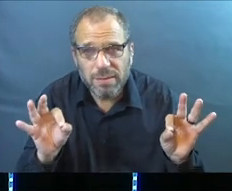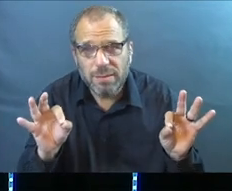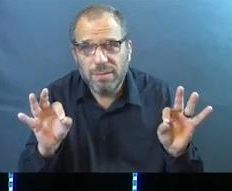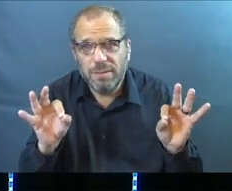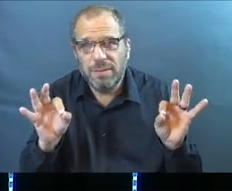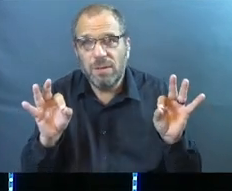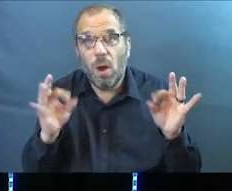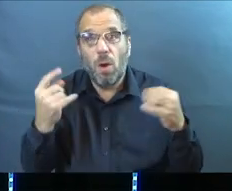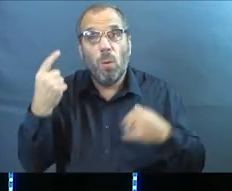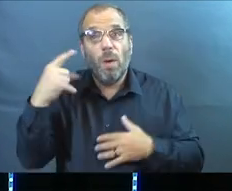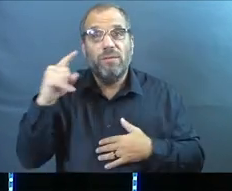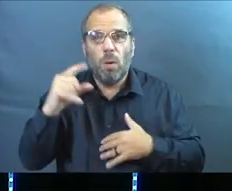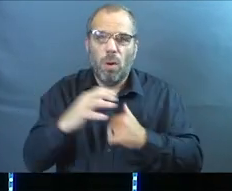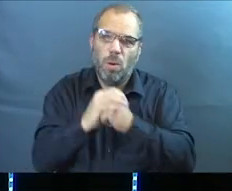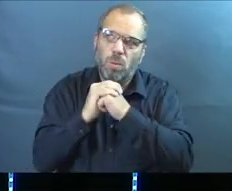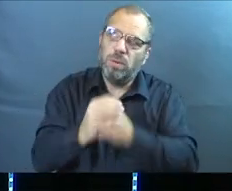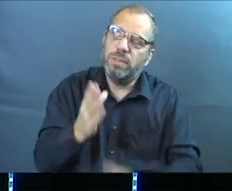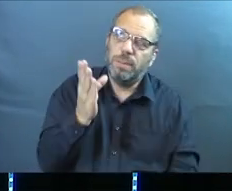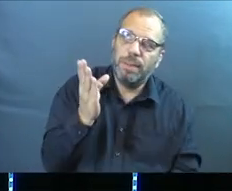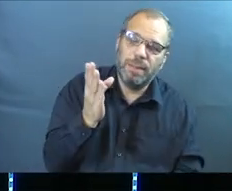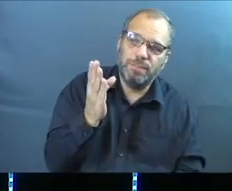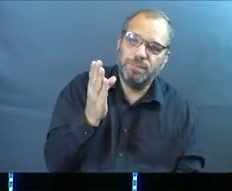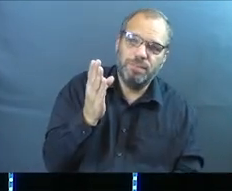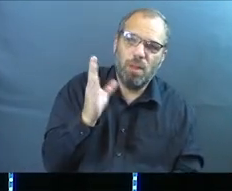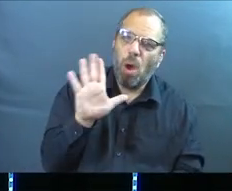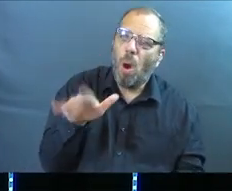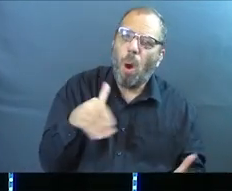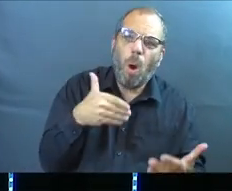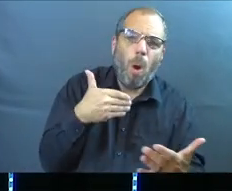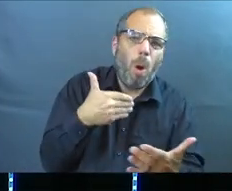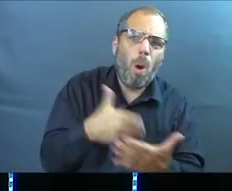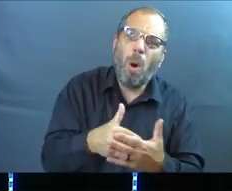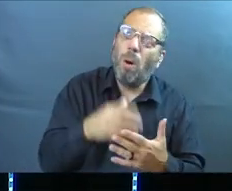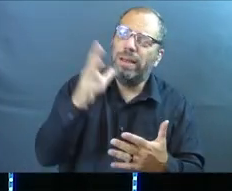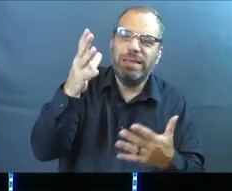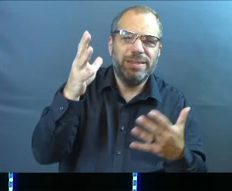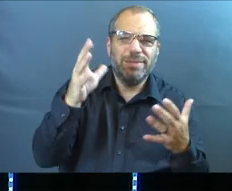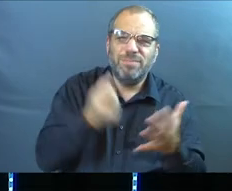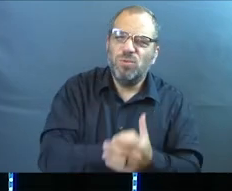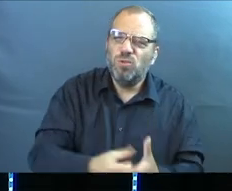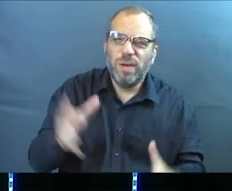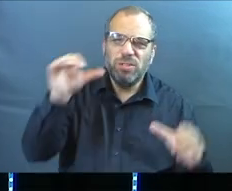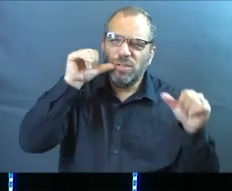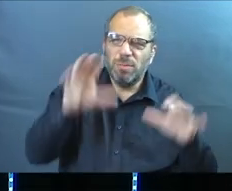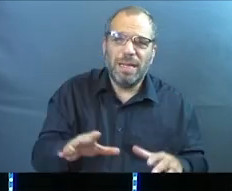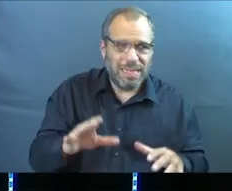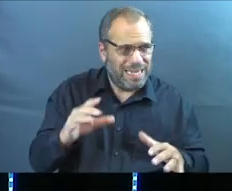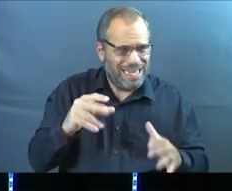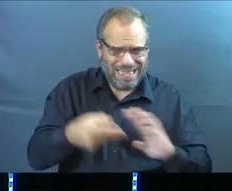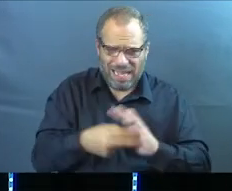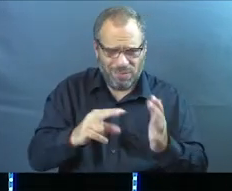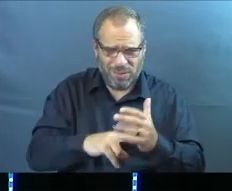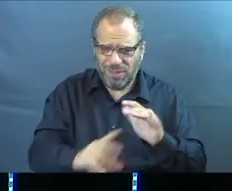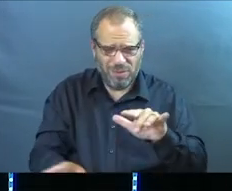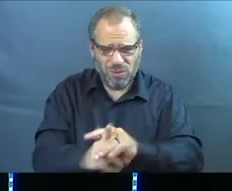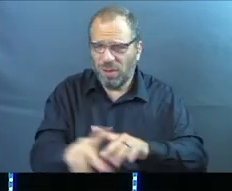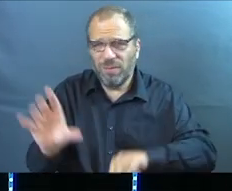so that you can worship him all the treasure that he has for you that's what coming to church is about